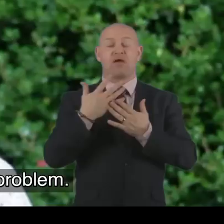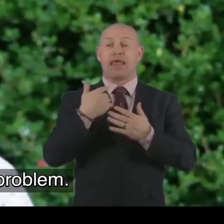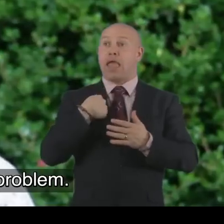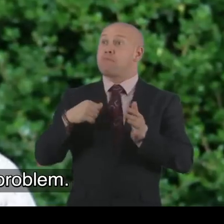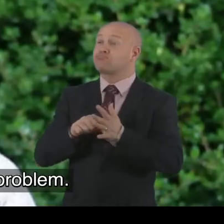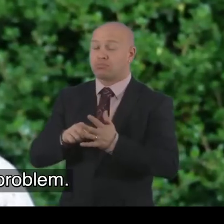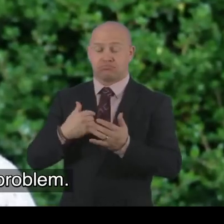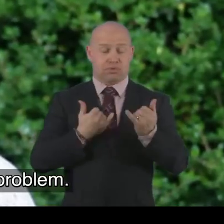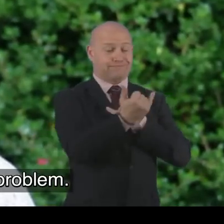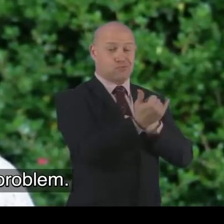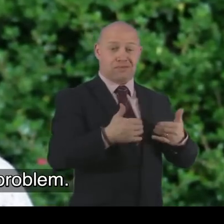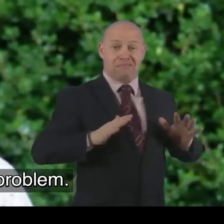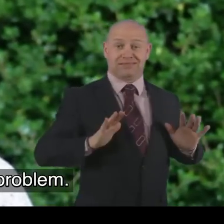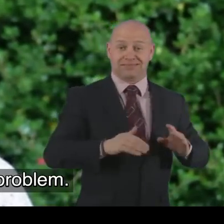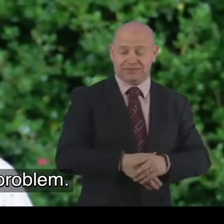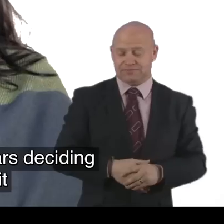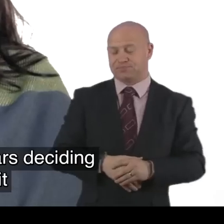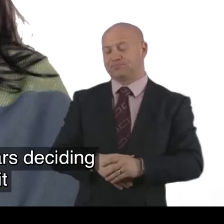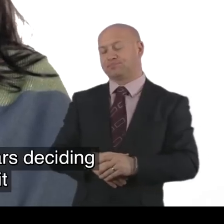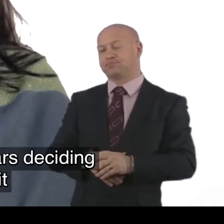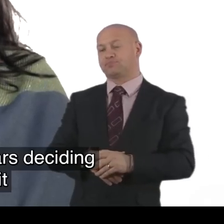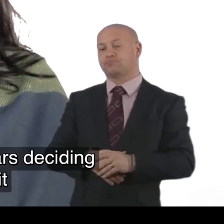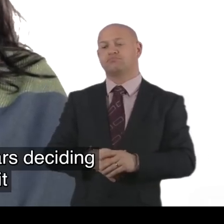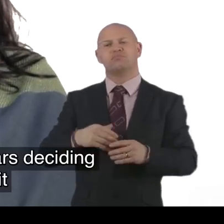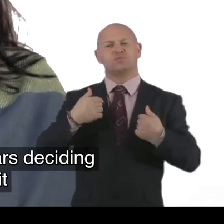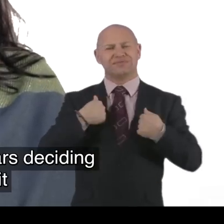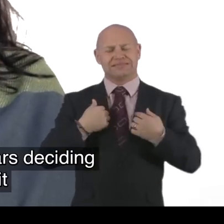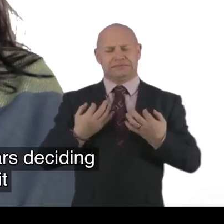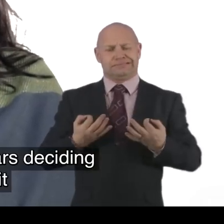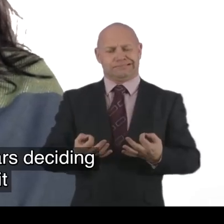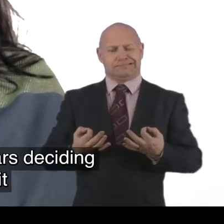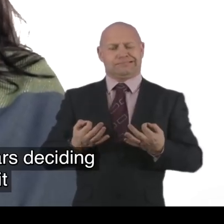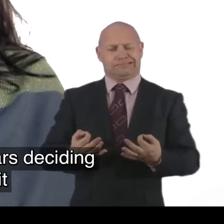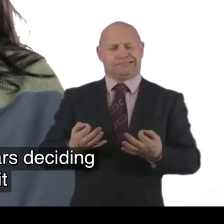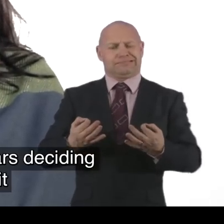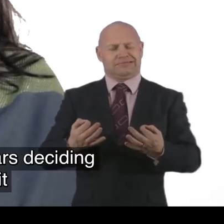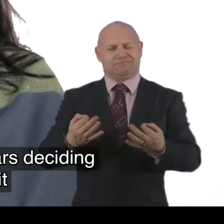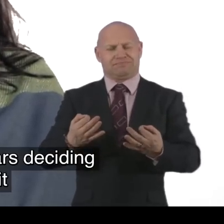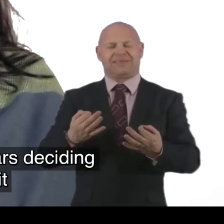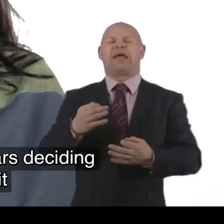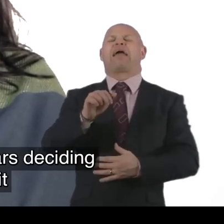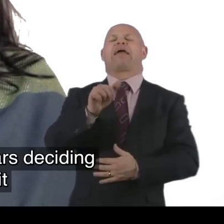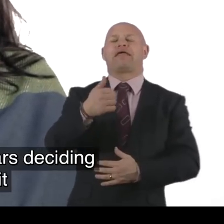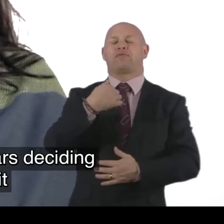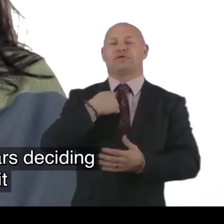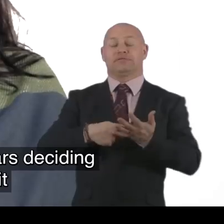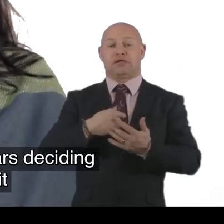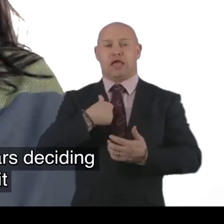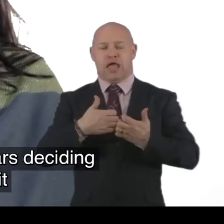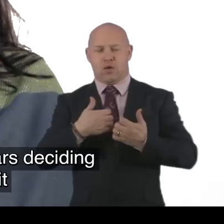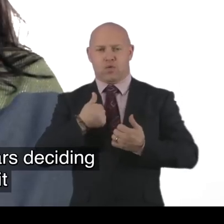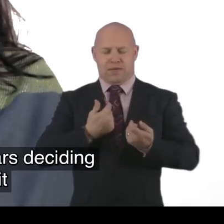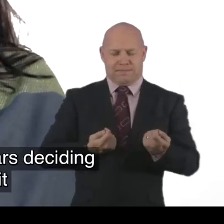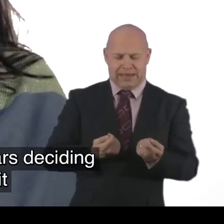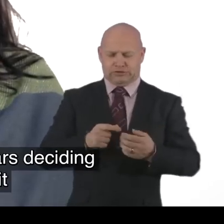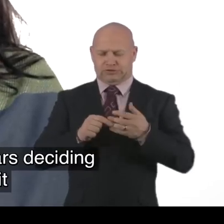over. They're only a phone call away if I have a problem. We held off for quite a while. Um. We were two years deciding. You know.